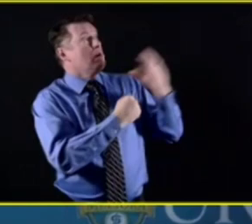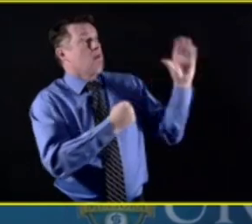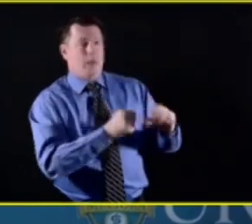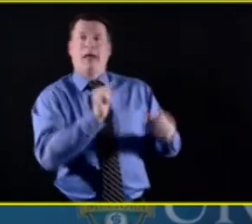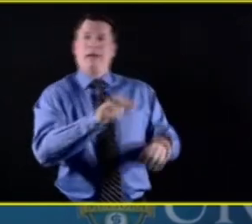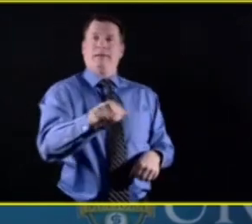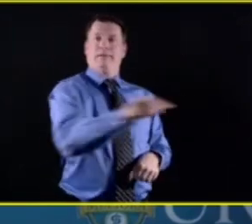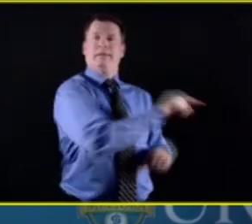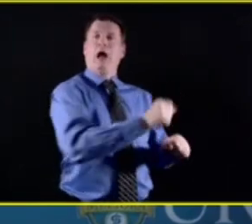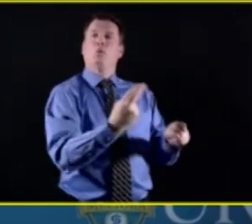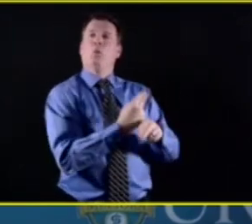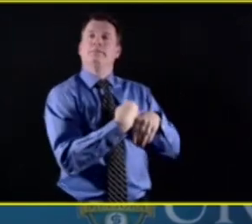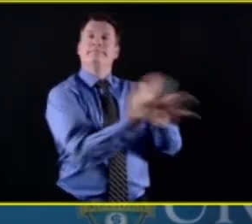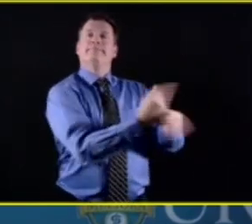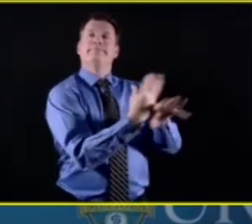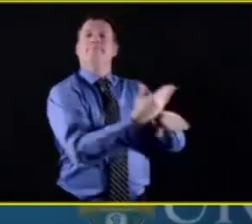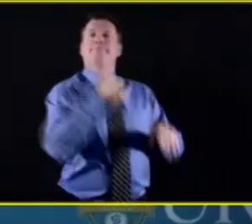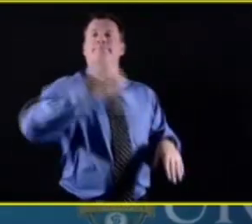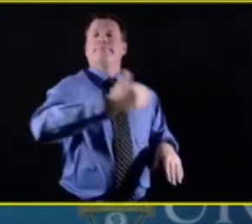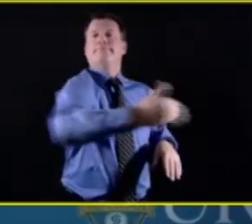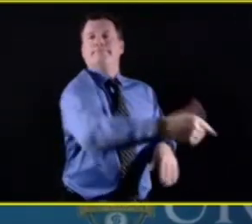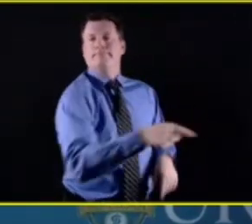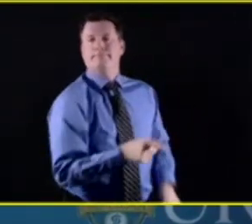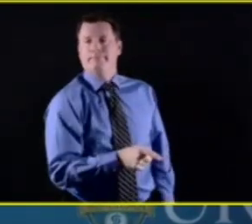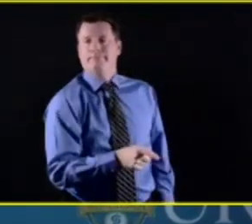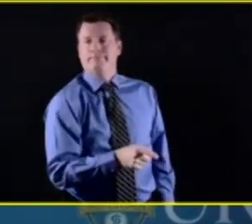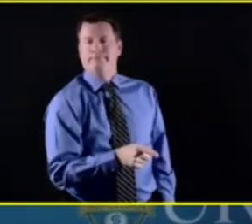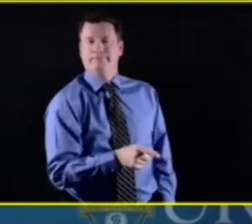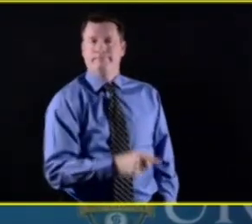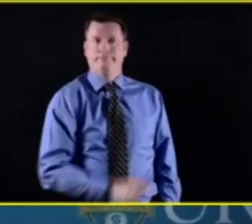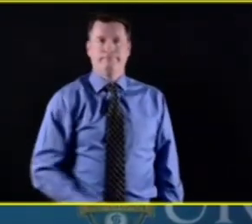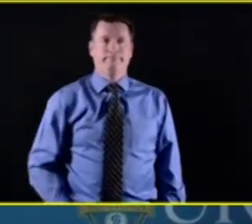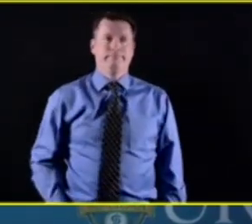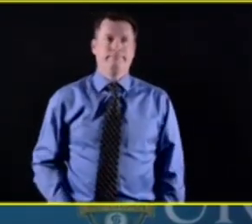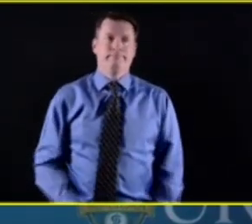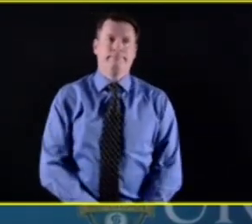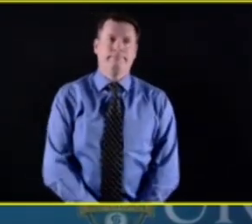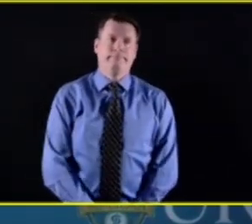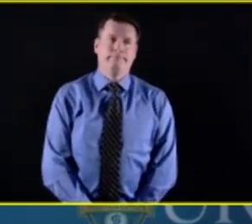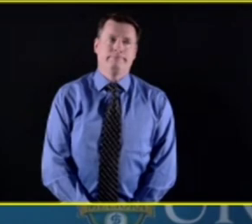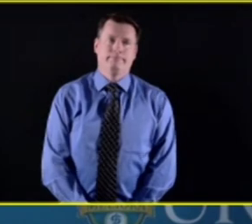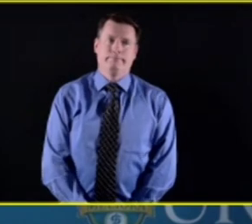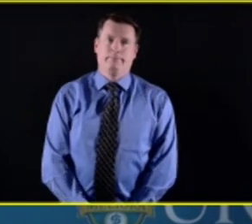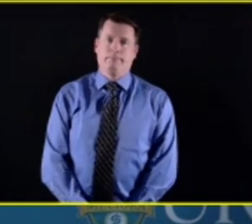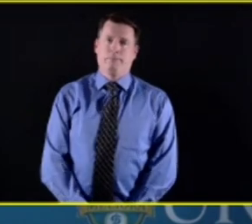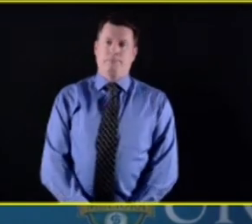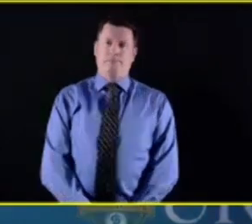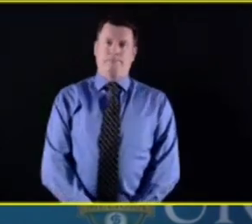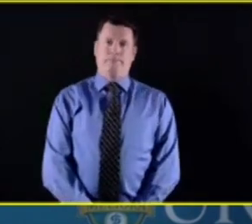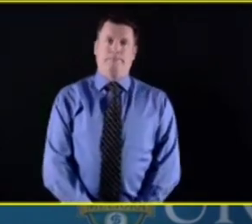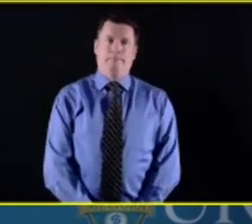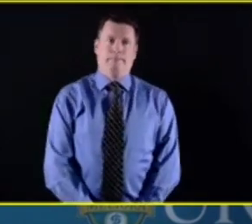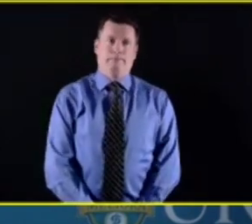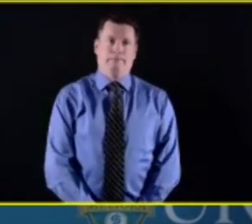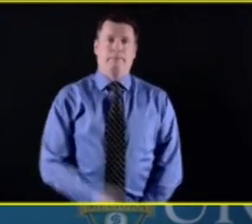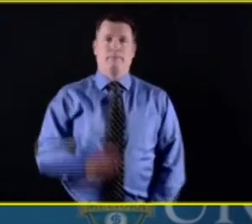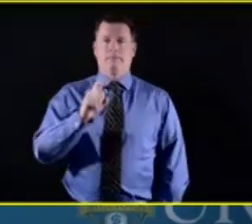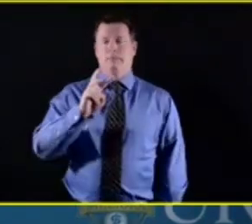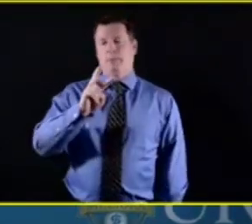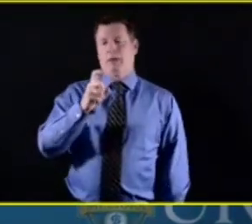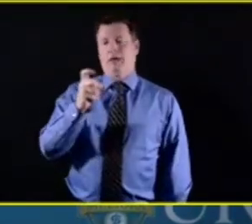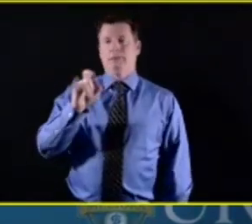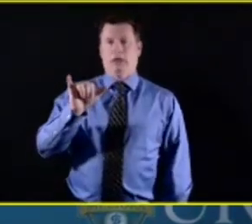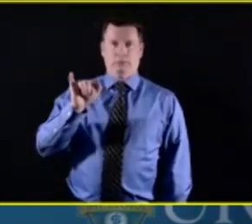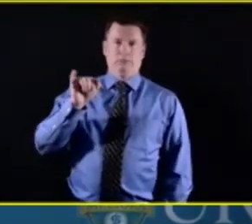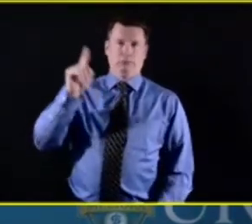-up, and I think Singer from Minority Reporter, you'll be next. Thanks, I do. I want to know in the general population